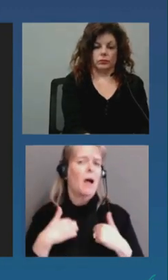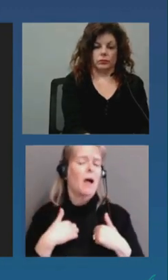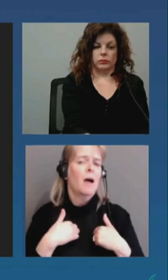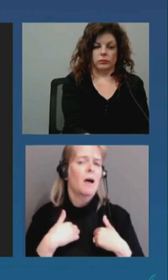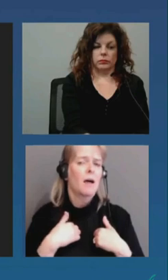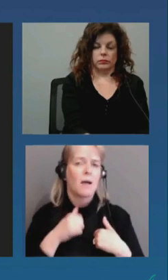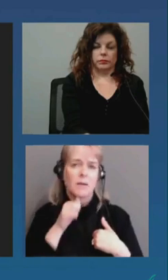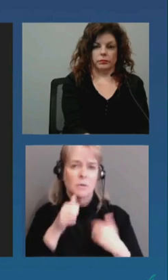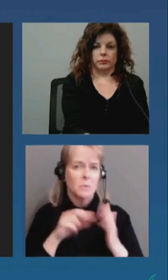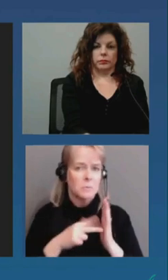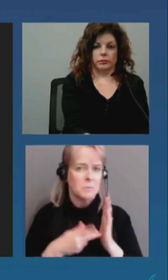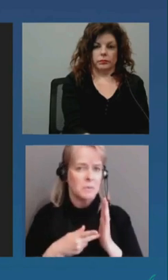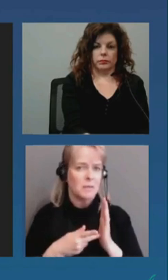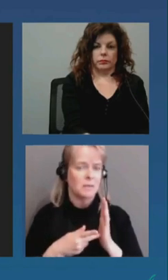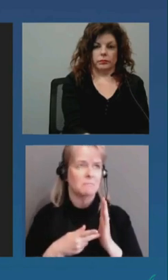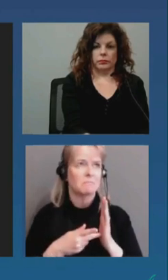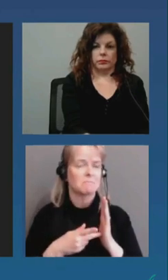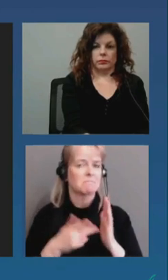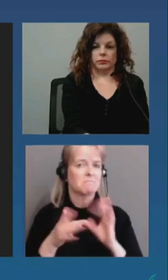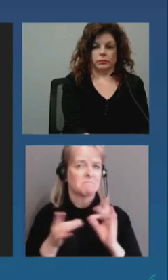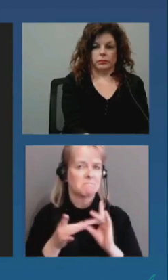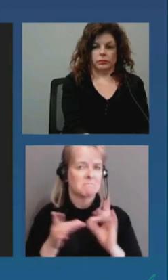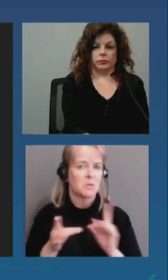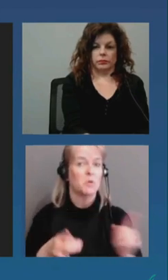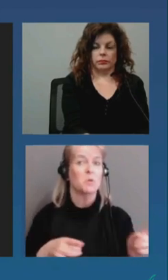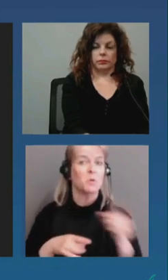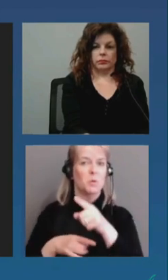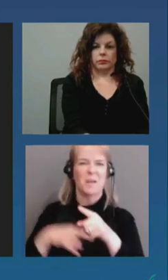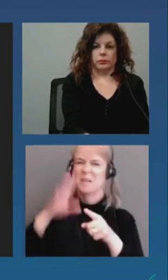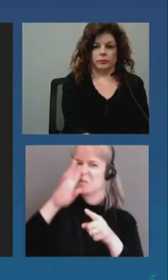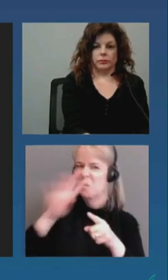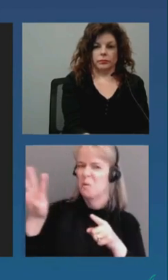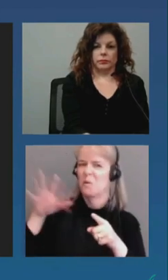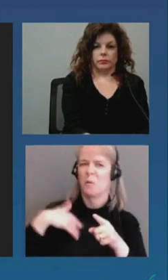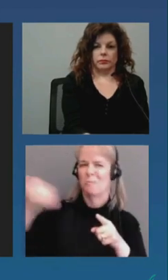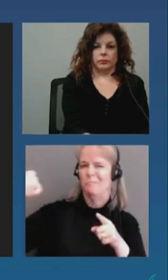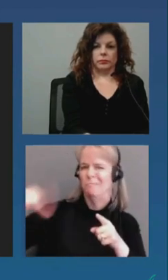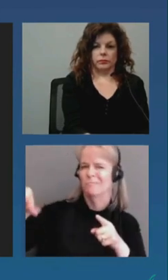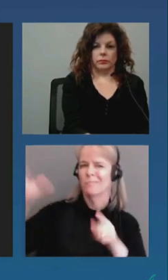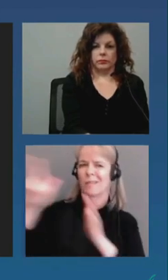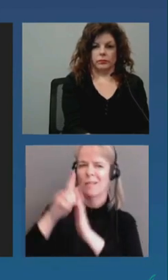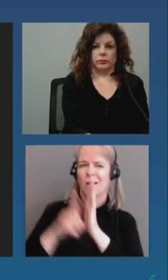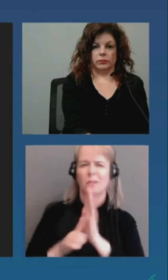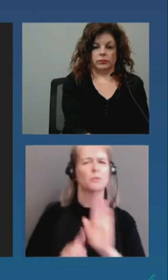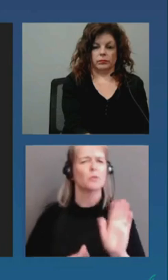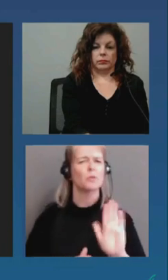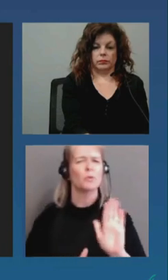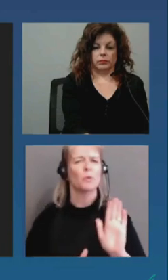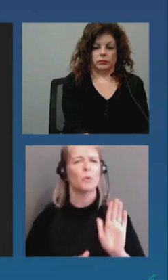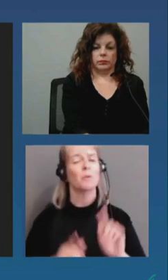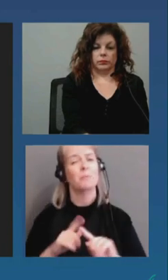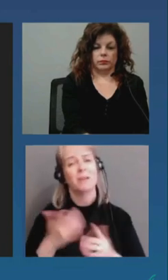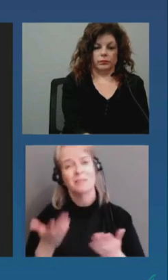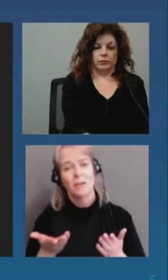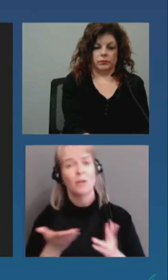going to reject any of the laws or rules of course but you know we have either through the police force said we're not